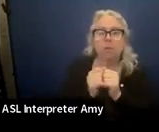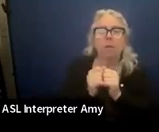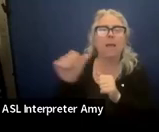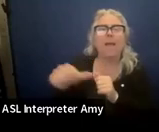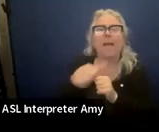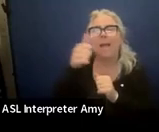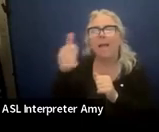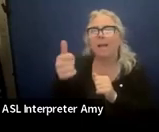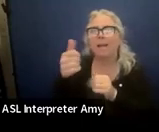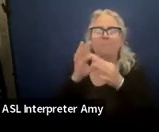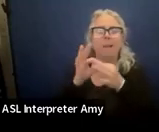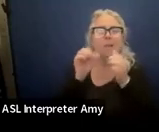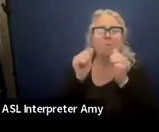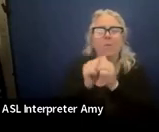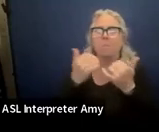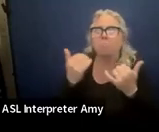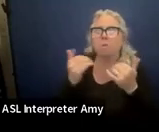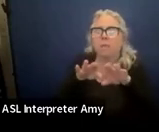questions.